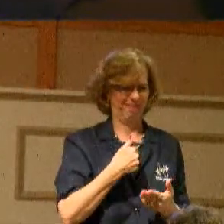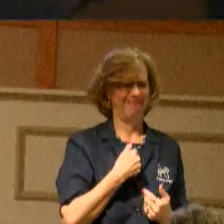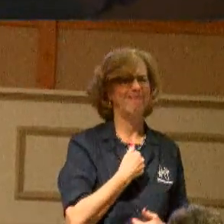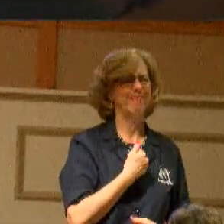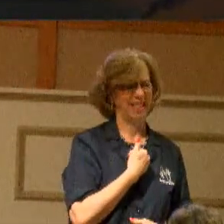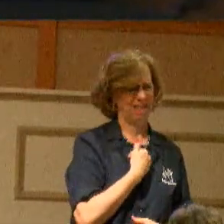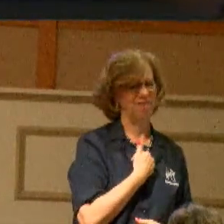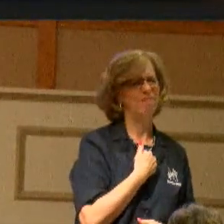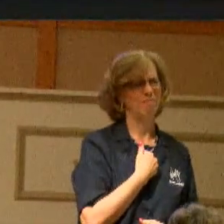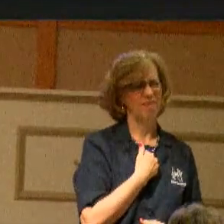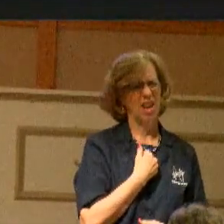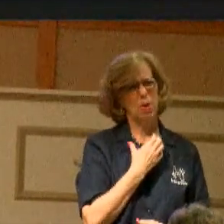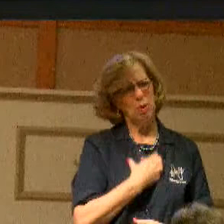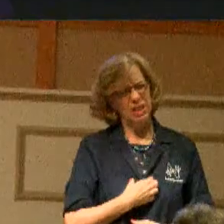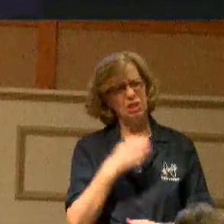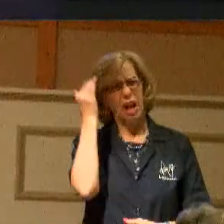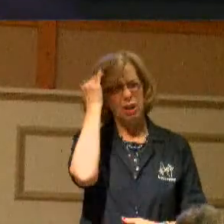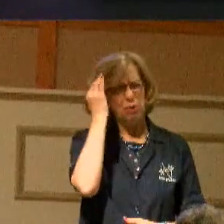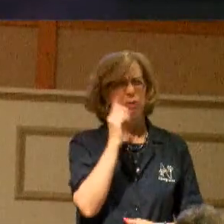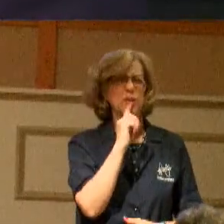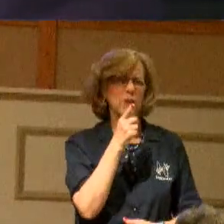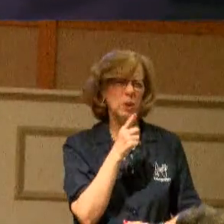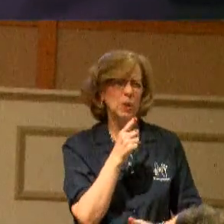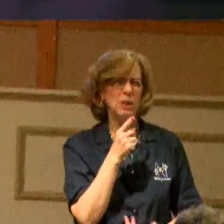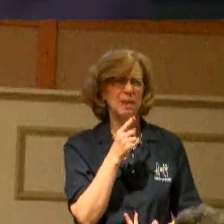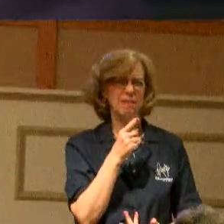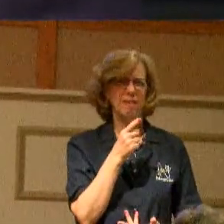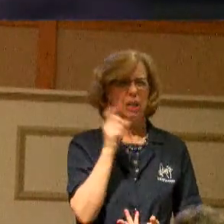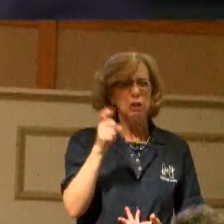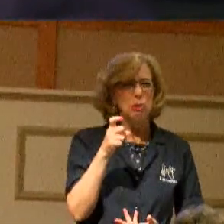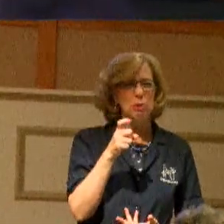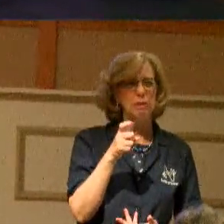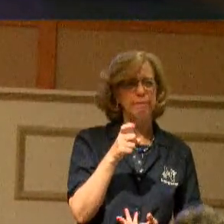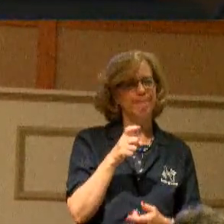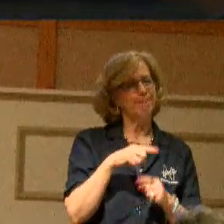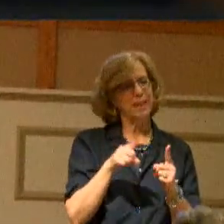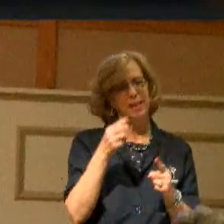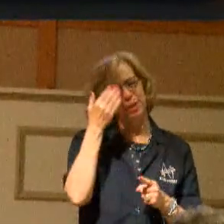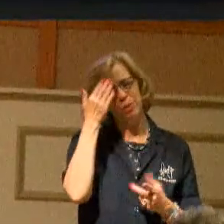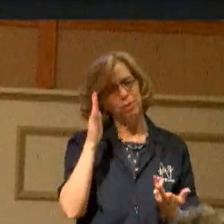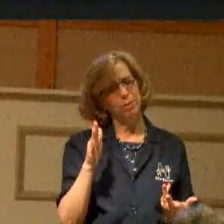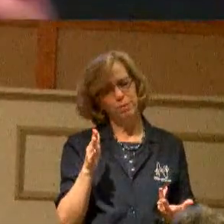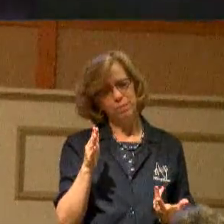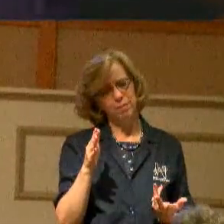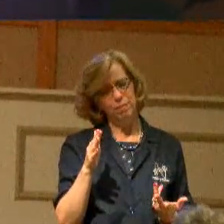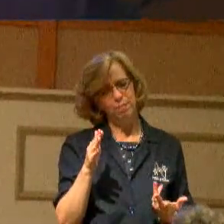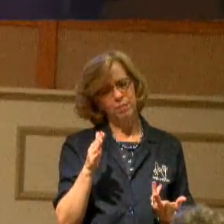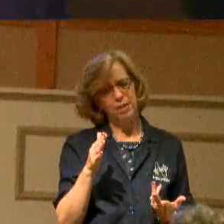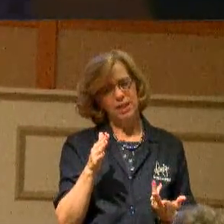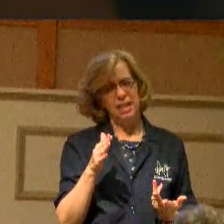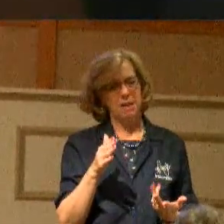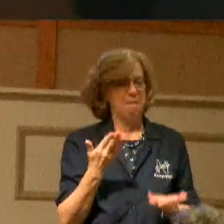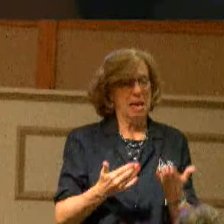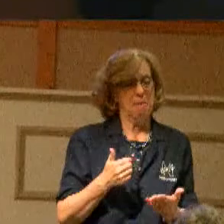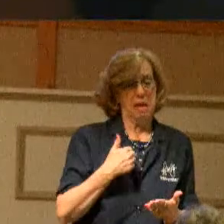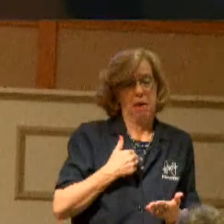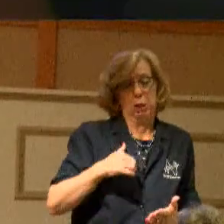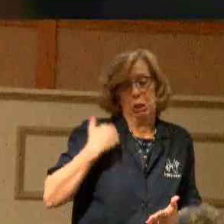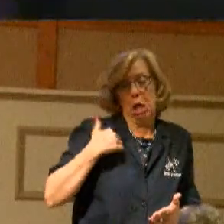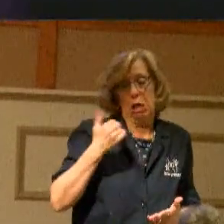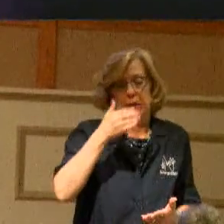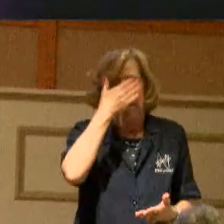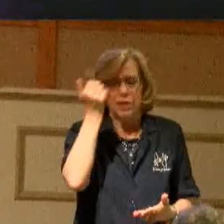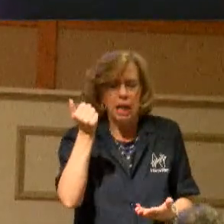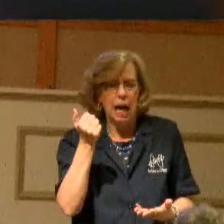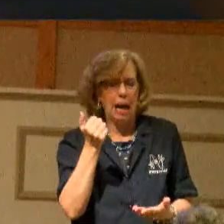I wish I knew that for sure. I should know that, but I just don't. It could be that I was so young and don't remember, but people